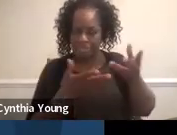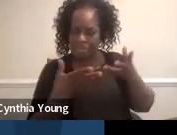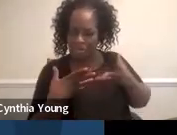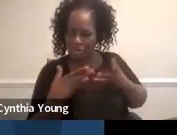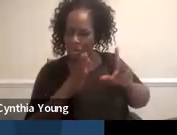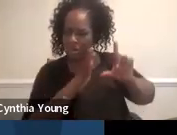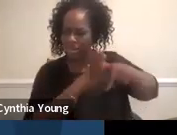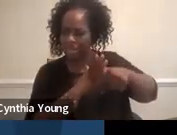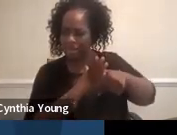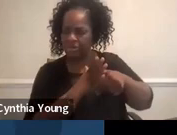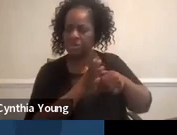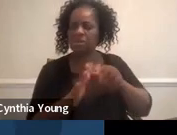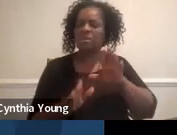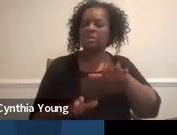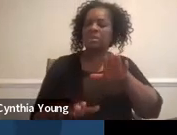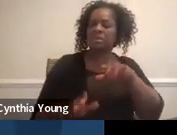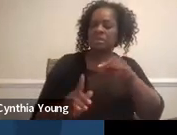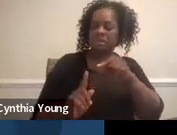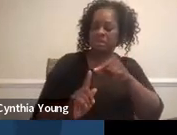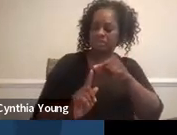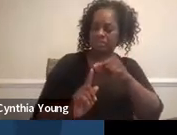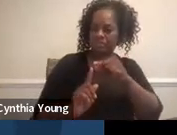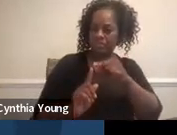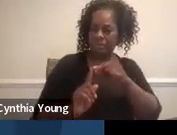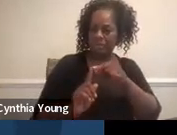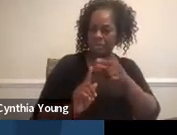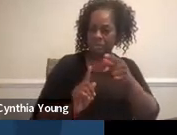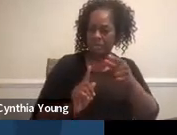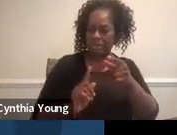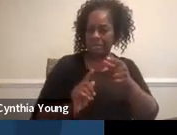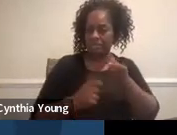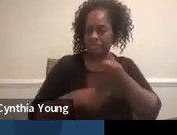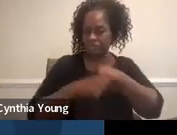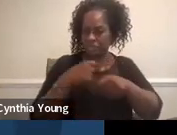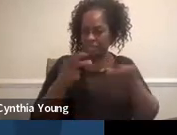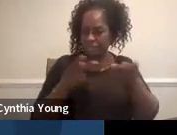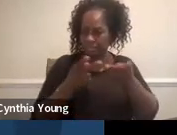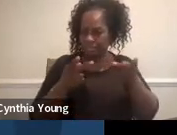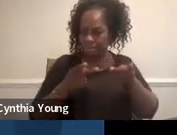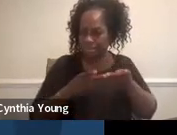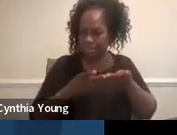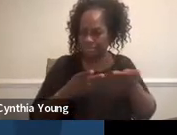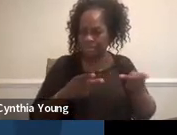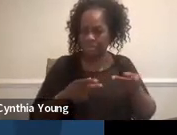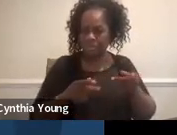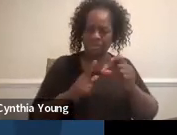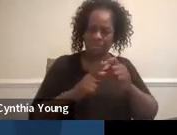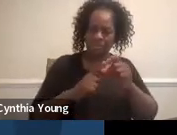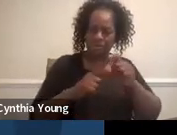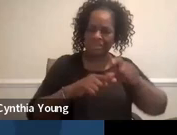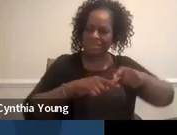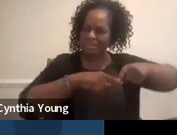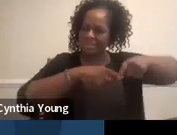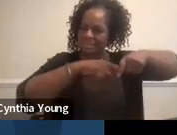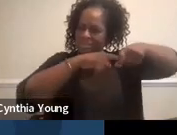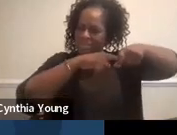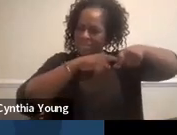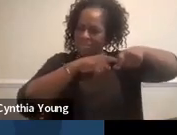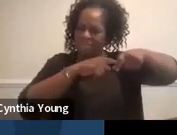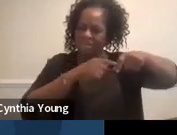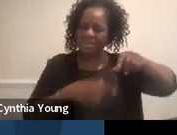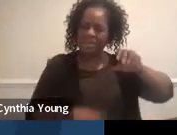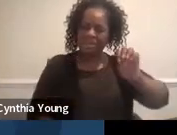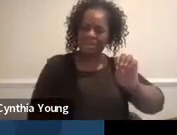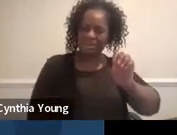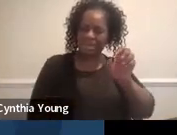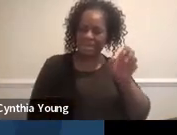does it like, it's a change in placement, whether it's you, you've been using the word suspension and, um, expulsion and I'm